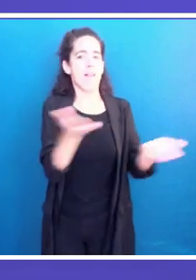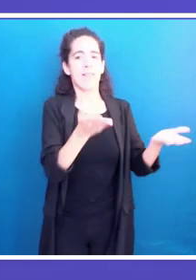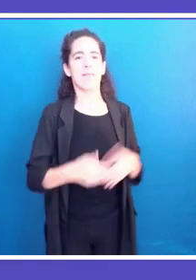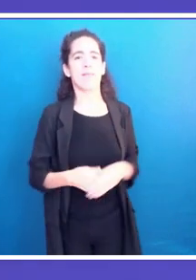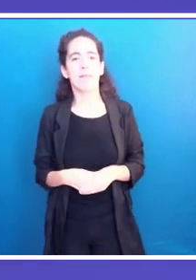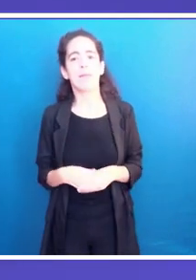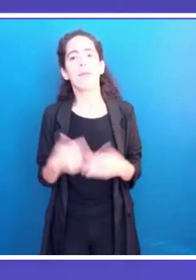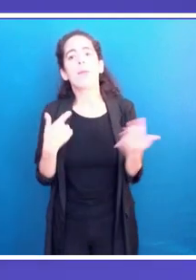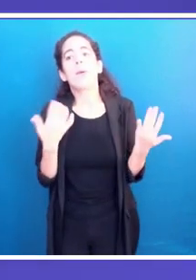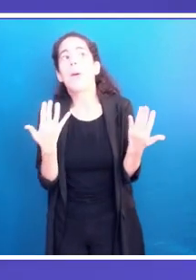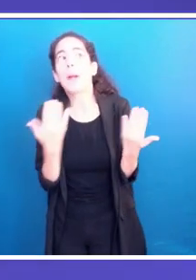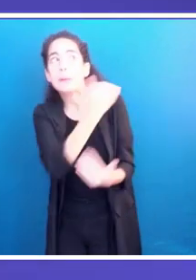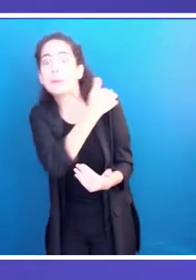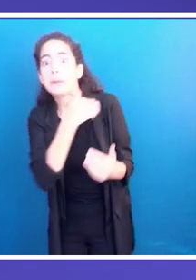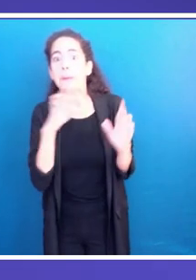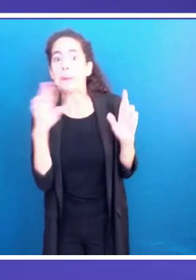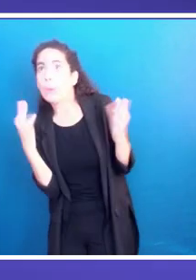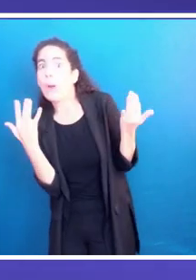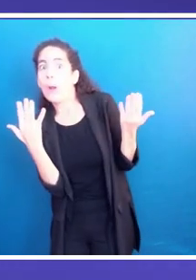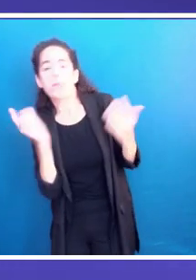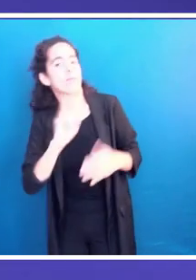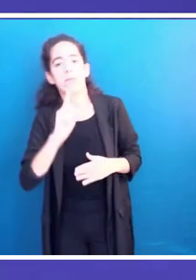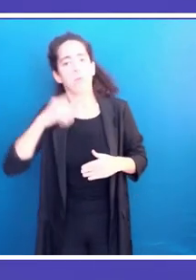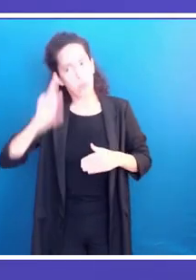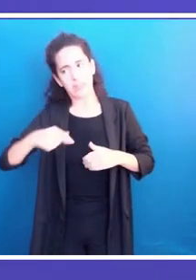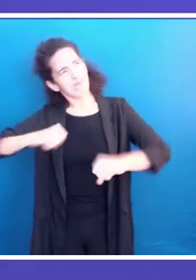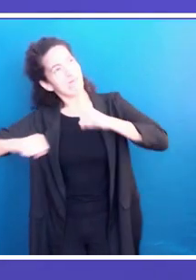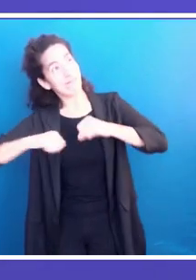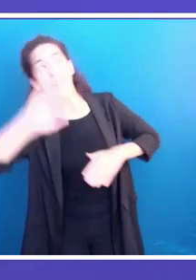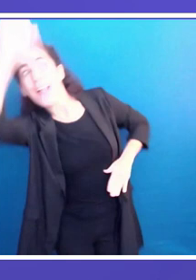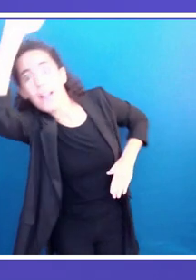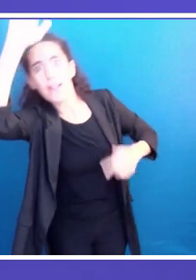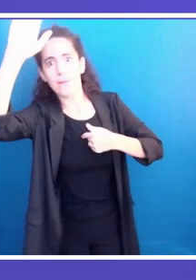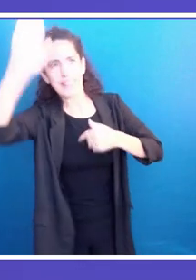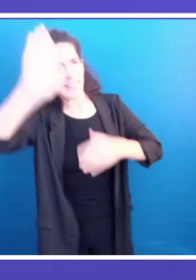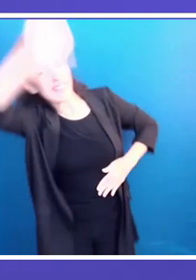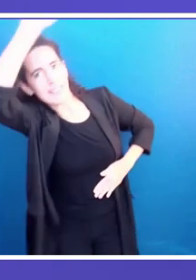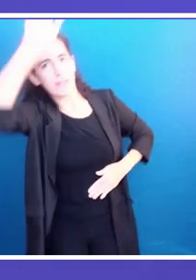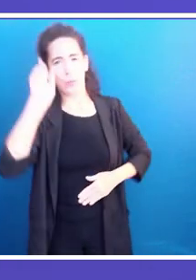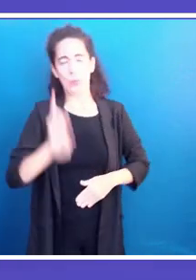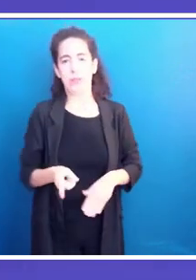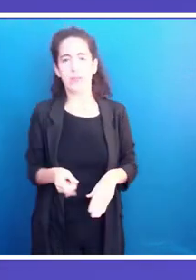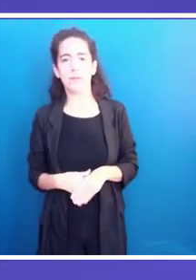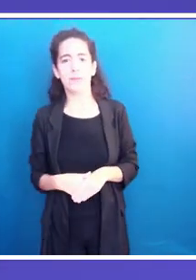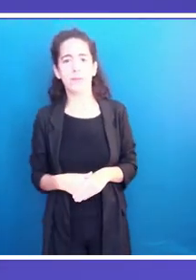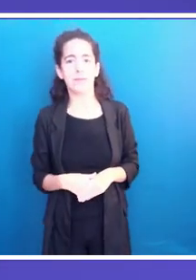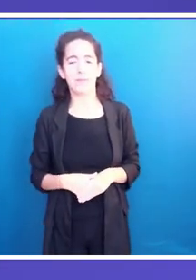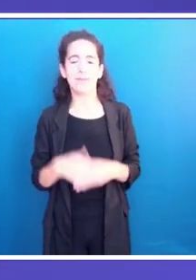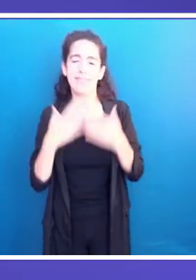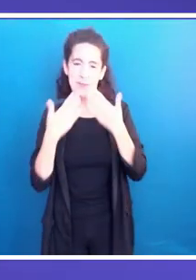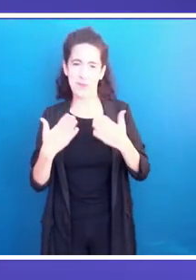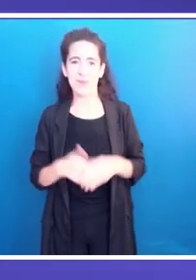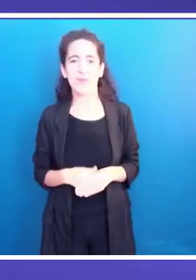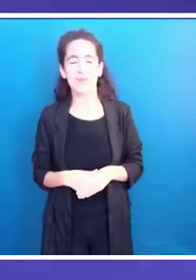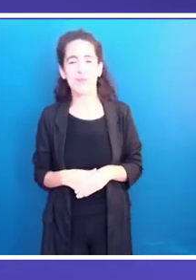take part in the decisions. We just have to take that right and be there. Thank you. Allow me now to give the